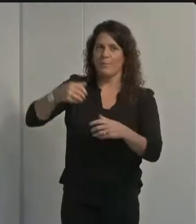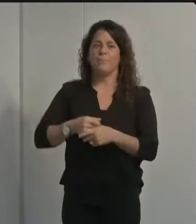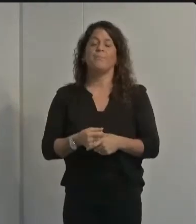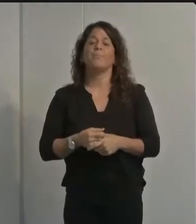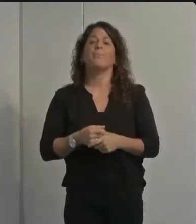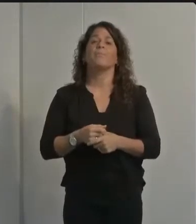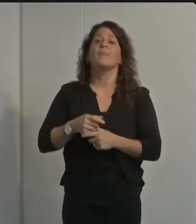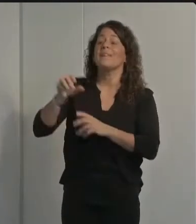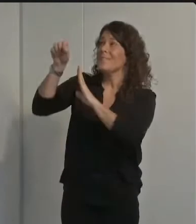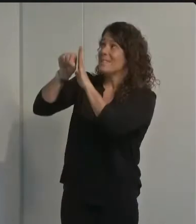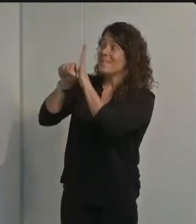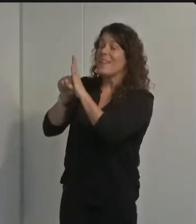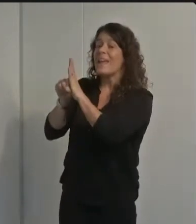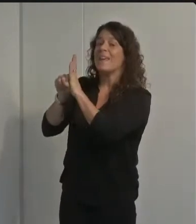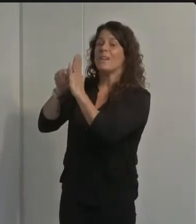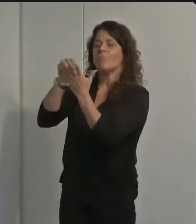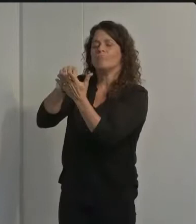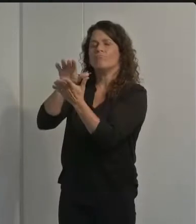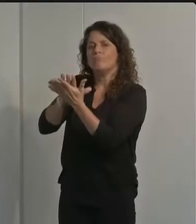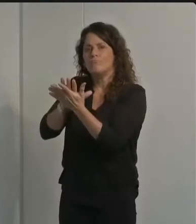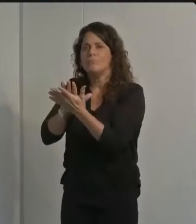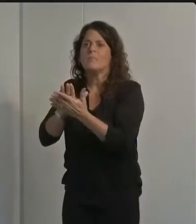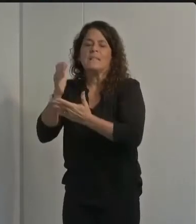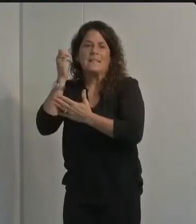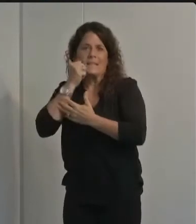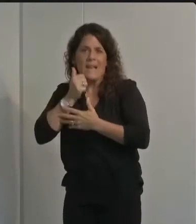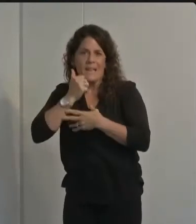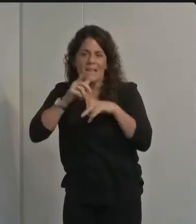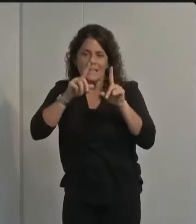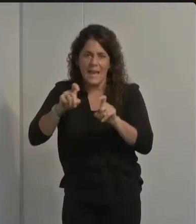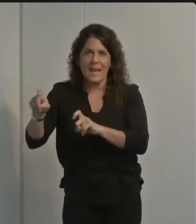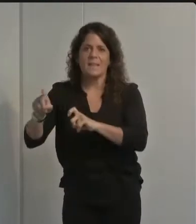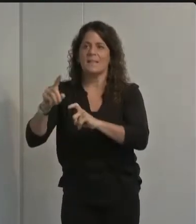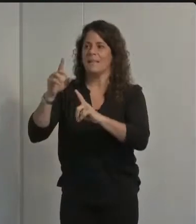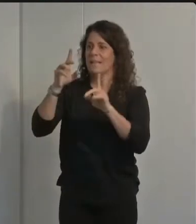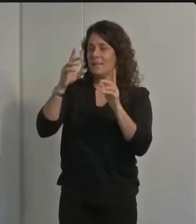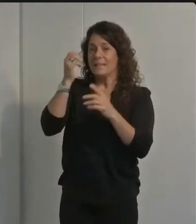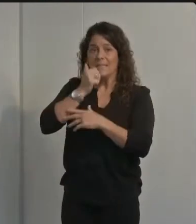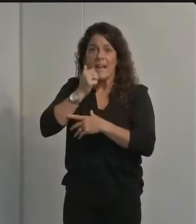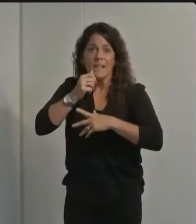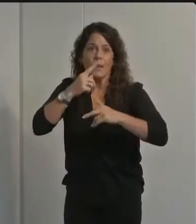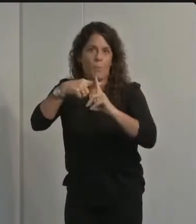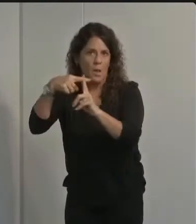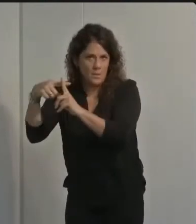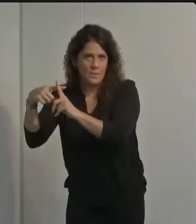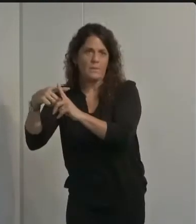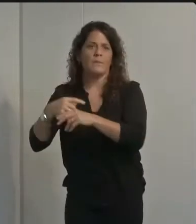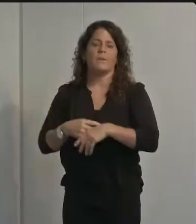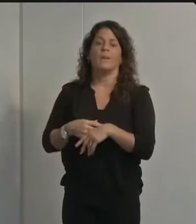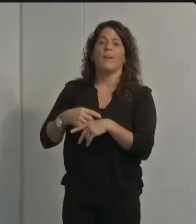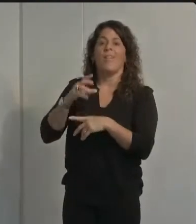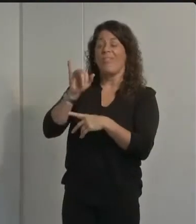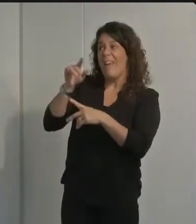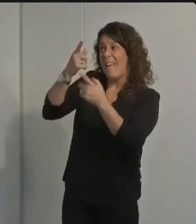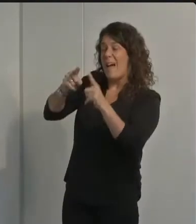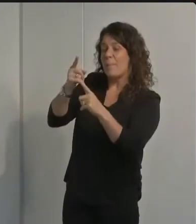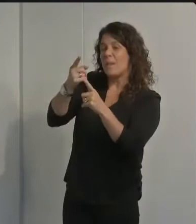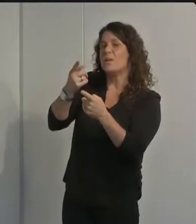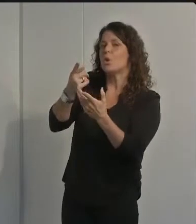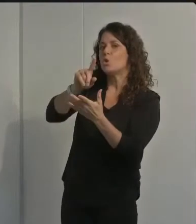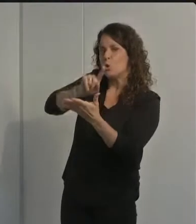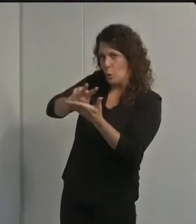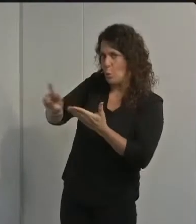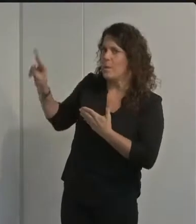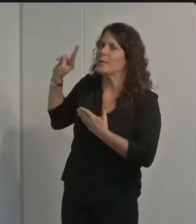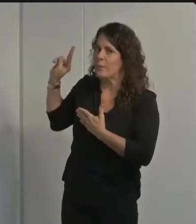daily case numbers testing volume and test positivity rate for the week that occurred two weeks ago this is an